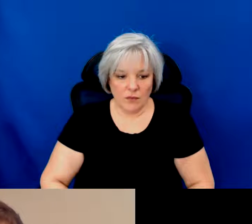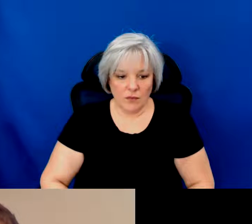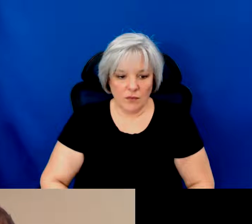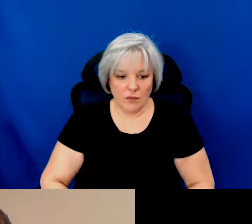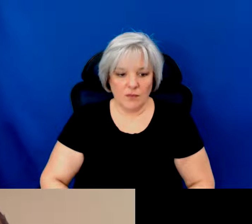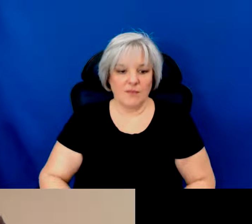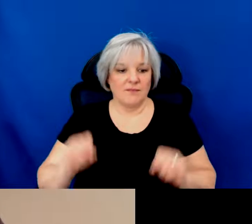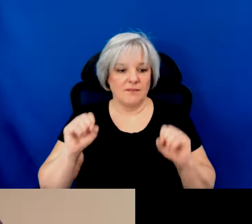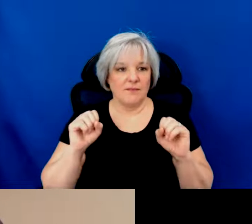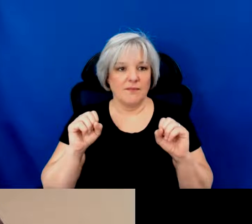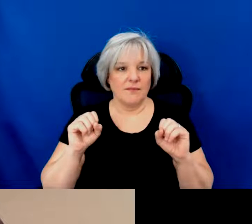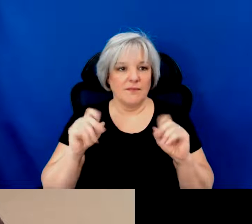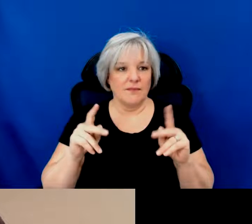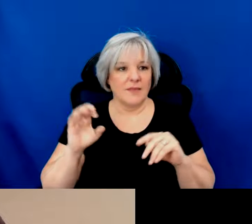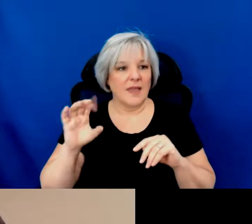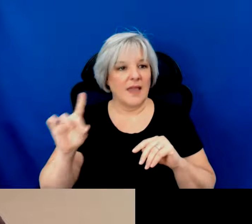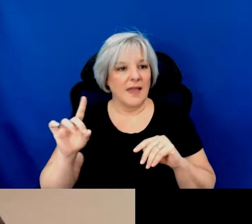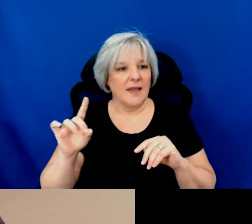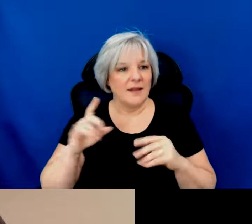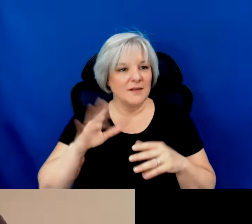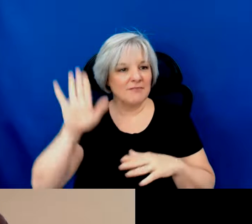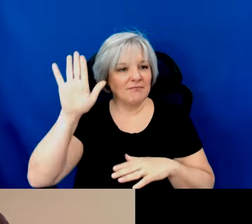and i see that your hand is up go for it